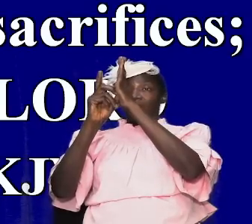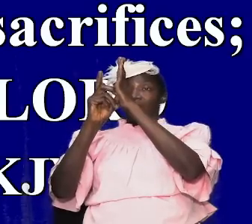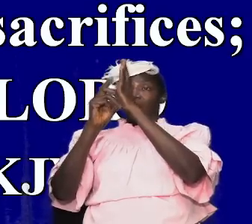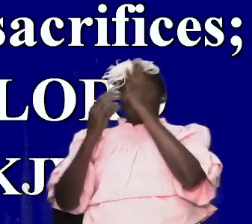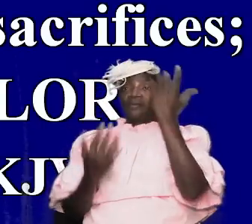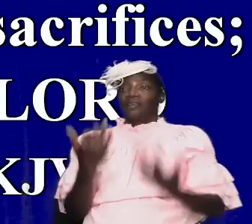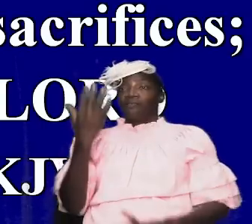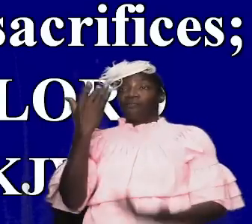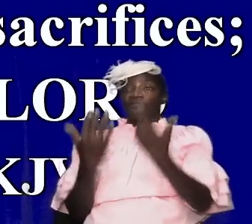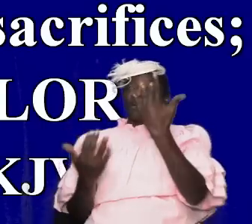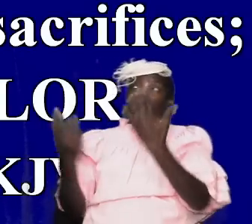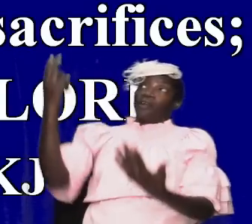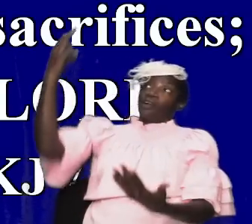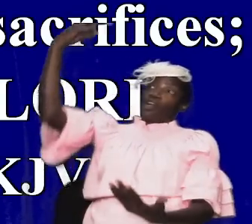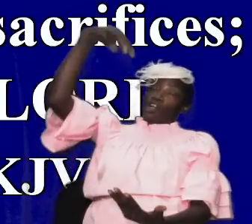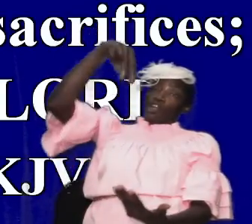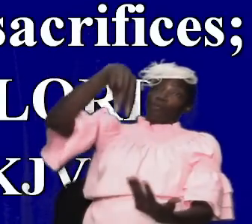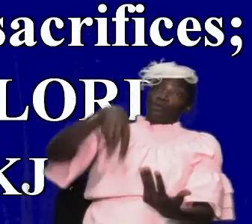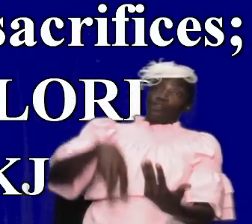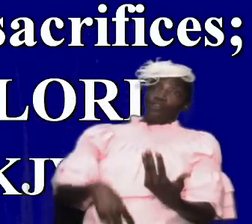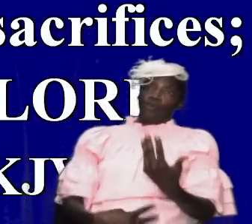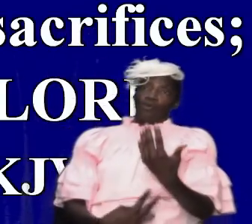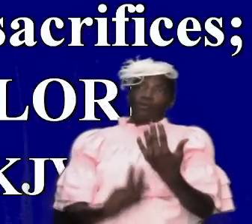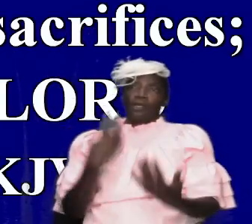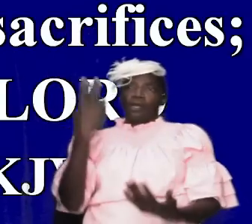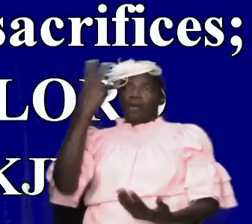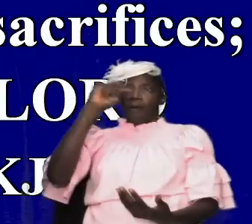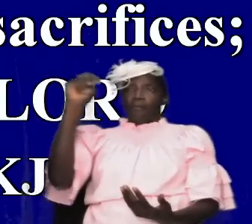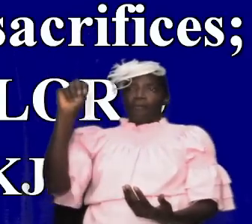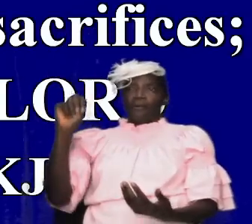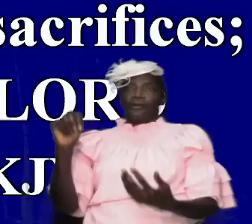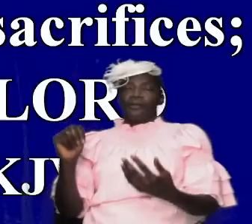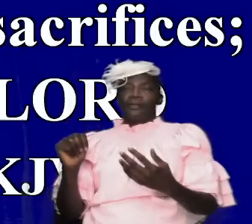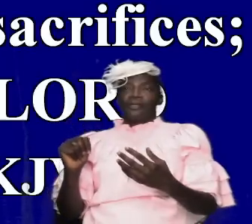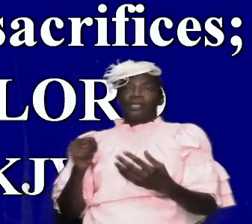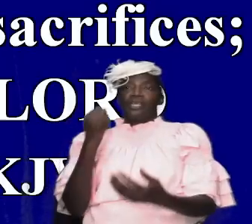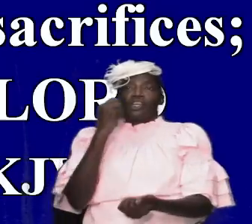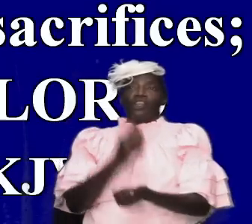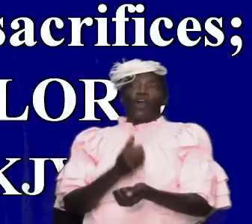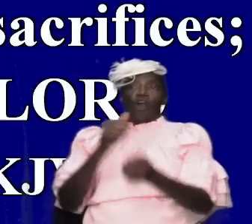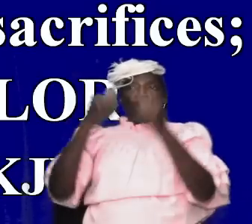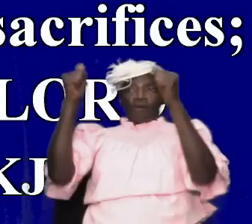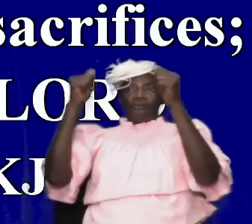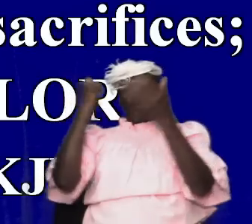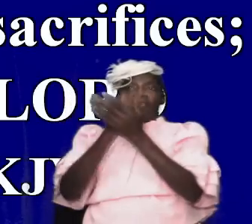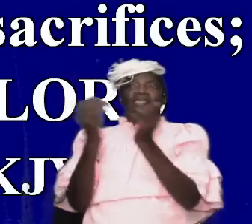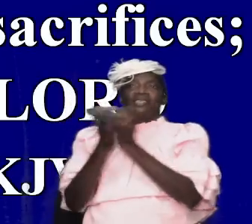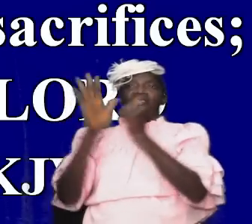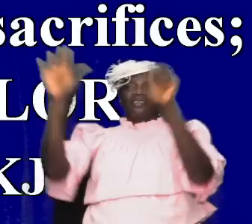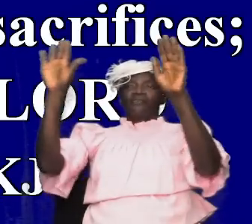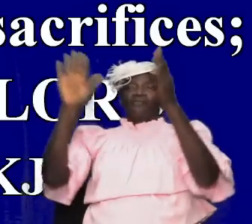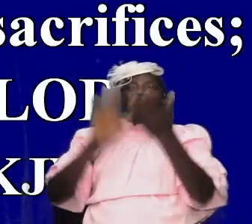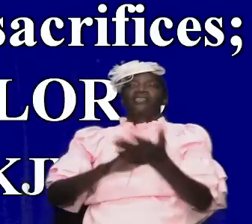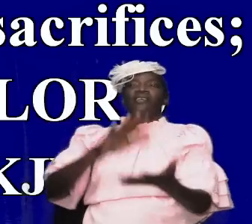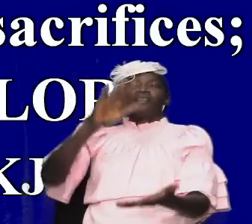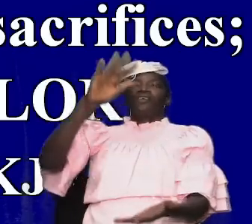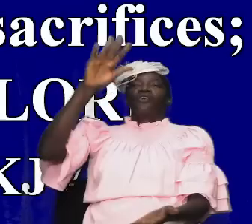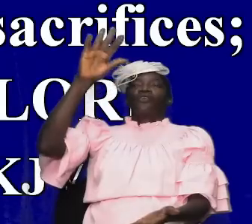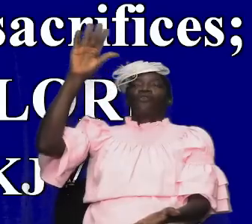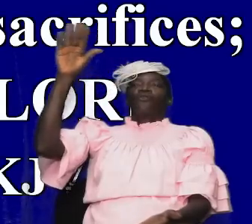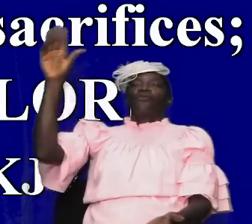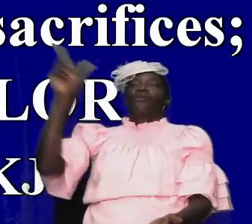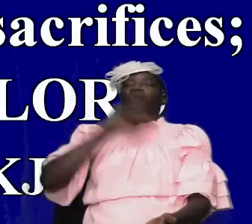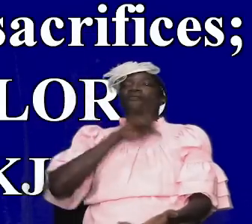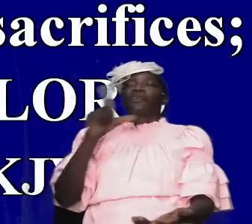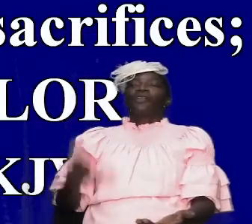of praying the fire came down from heaven and consumed the burnt offering and the sacrifices and the glory of the